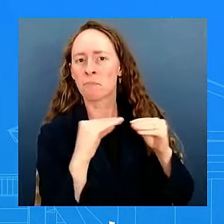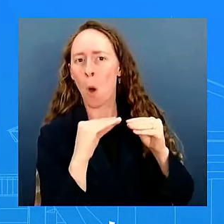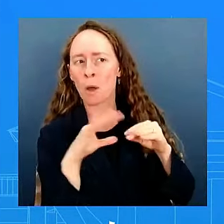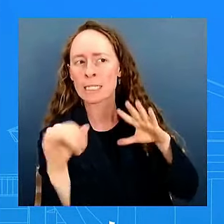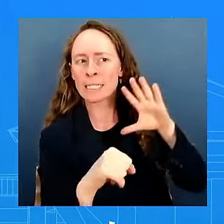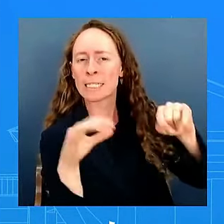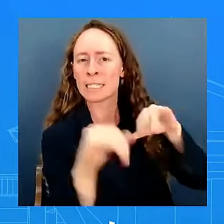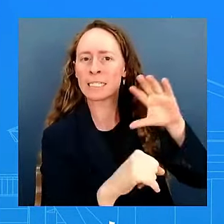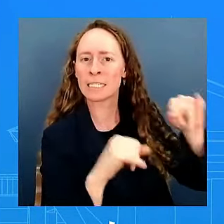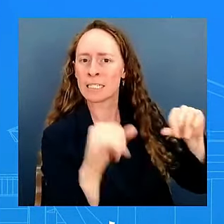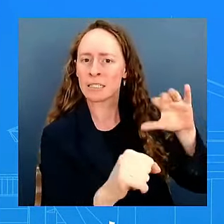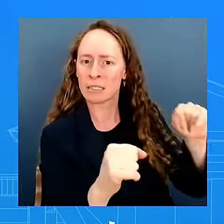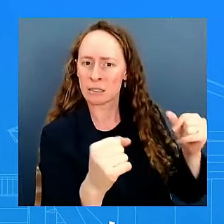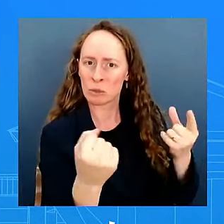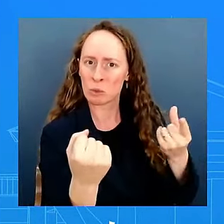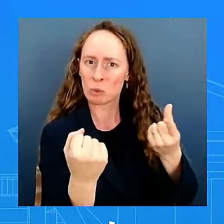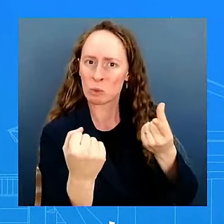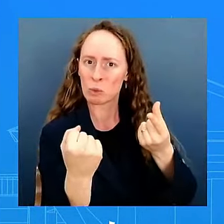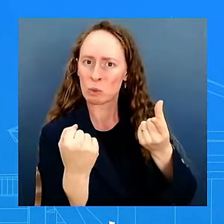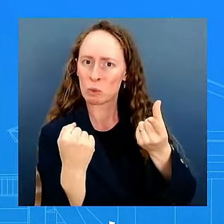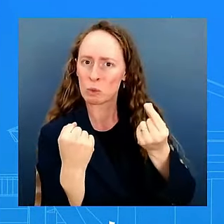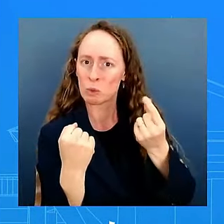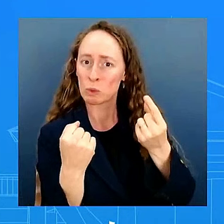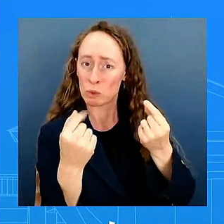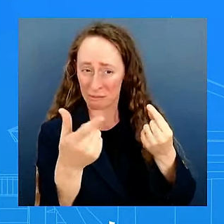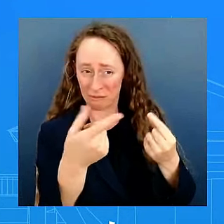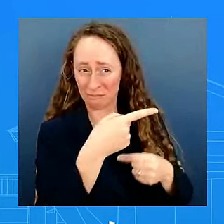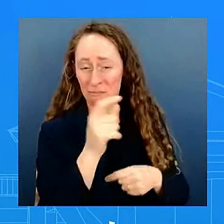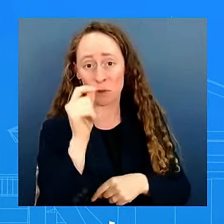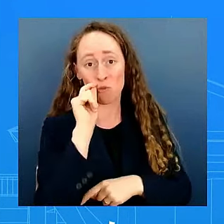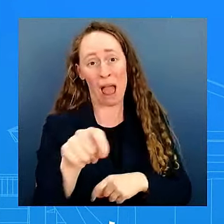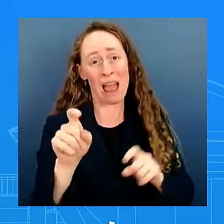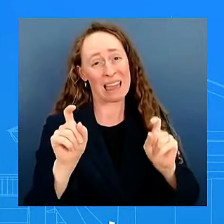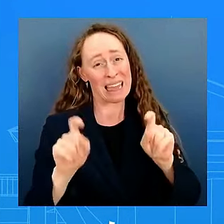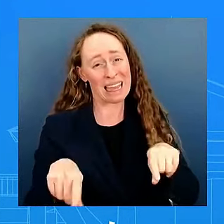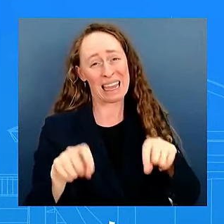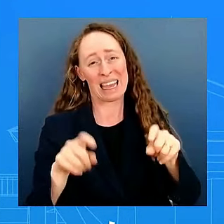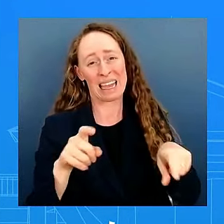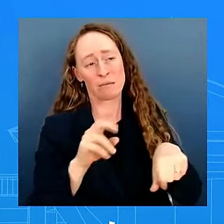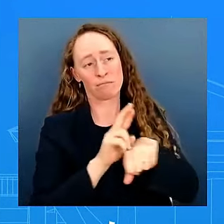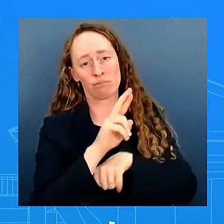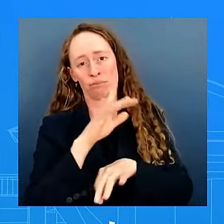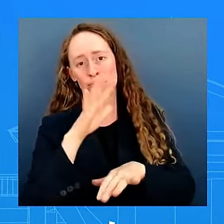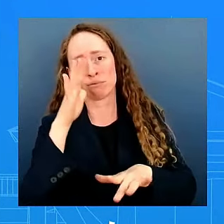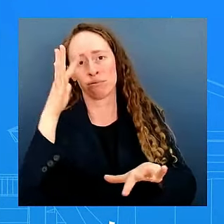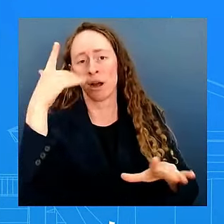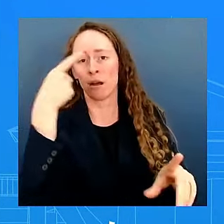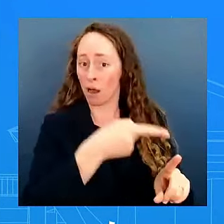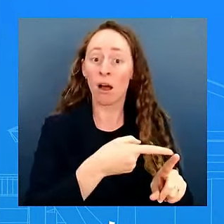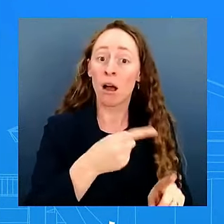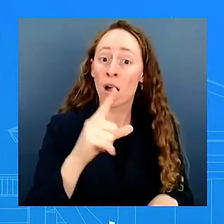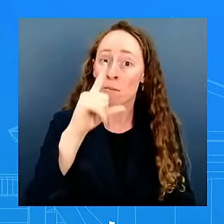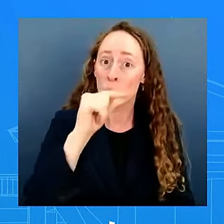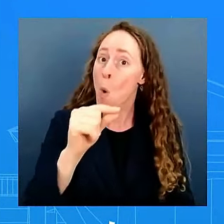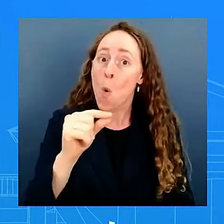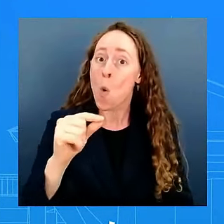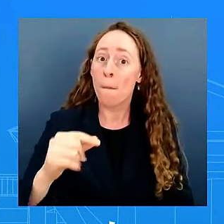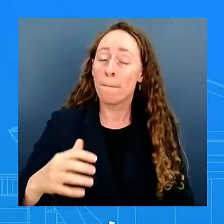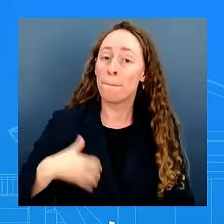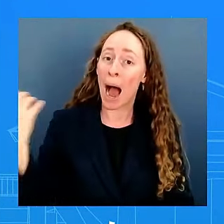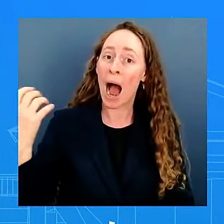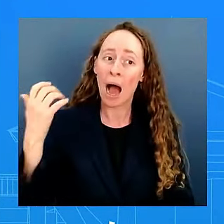comments about nato uh in the u.s more specifically look that kind of rhetoric certainly is dangerous uh